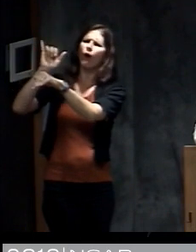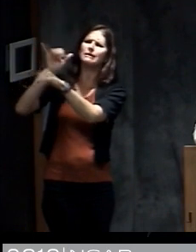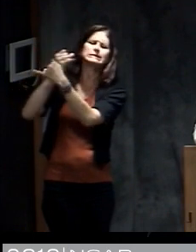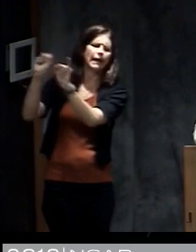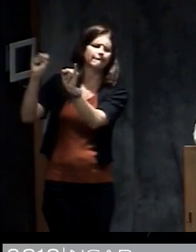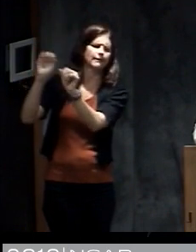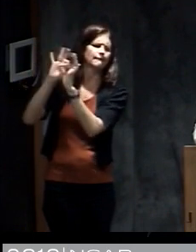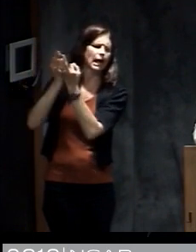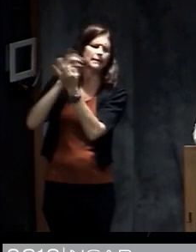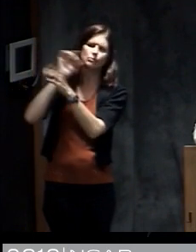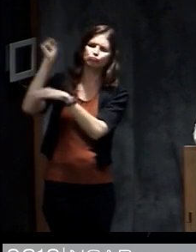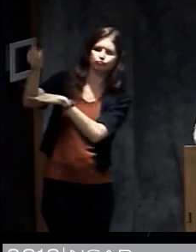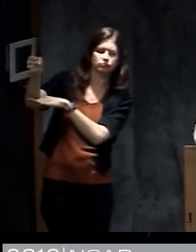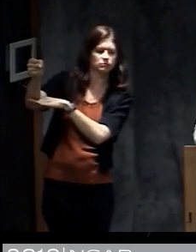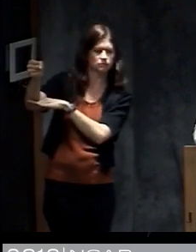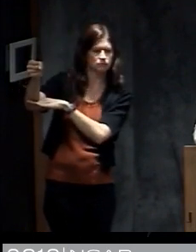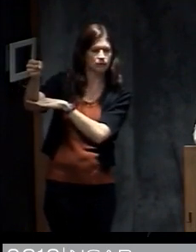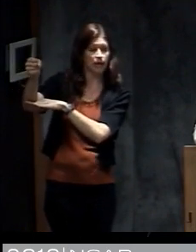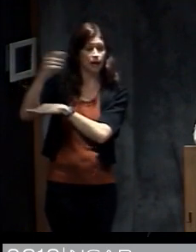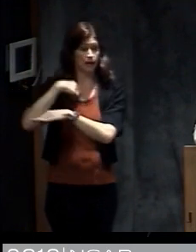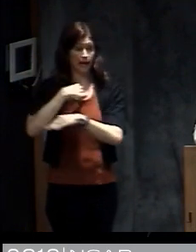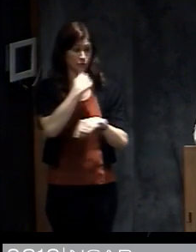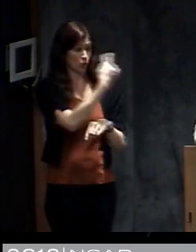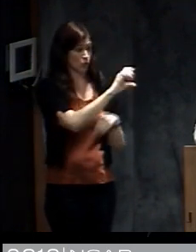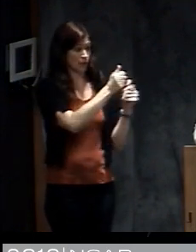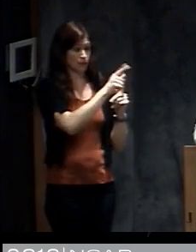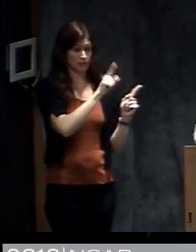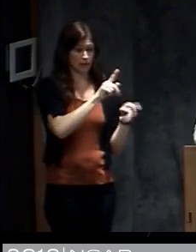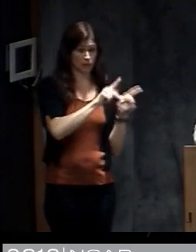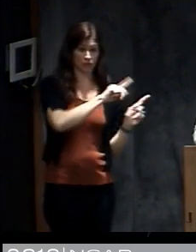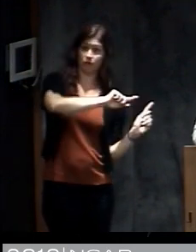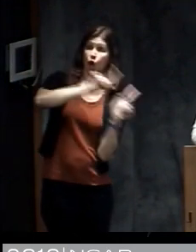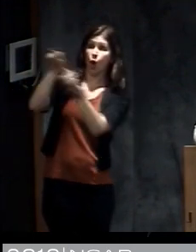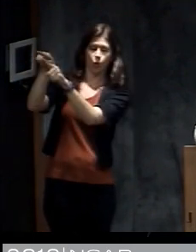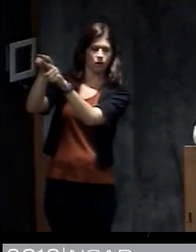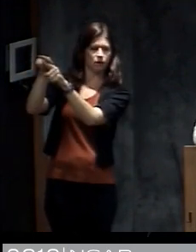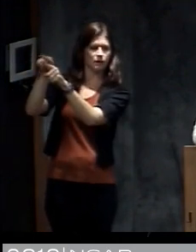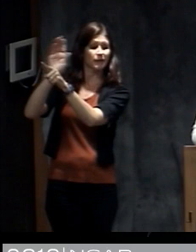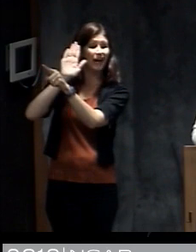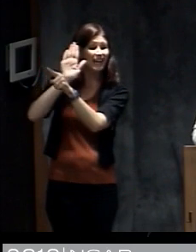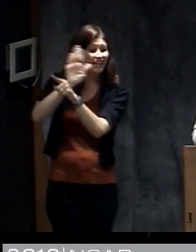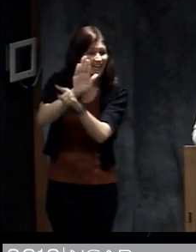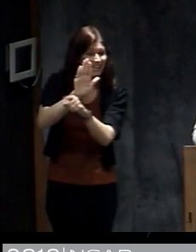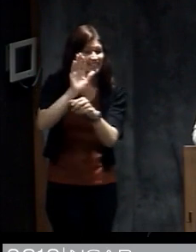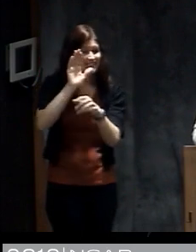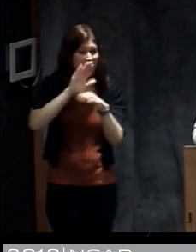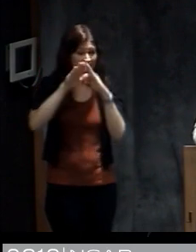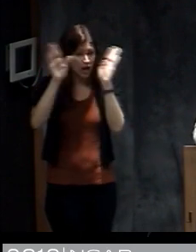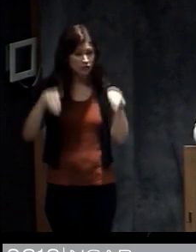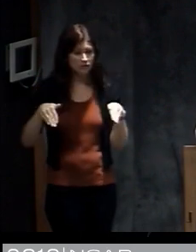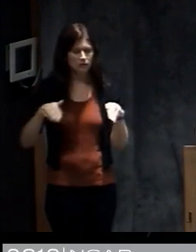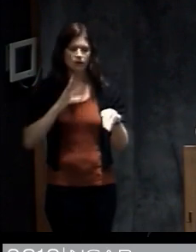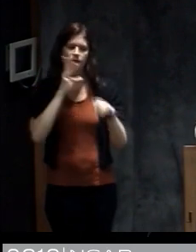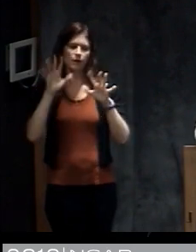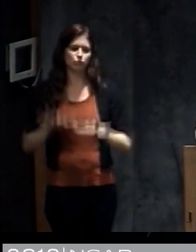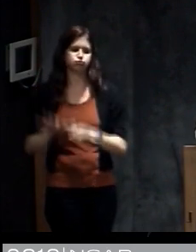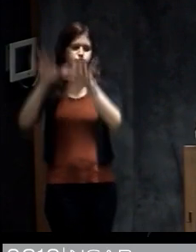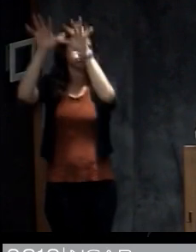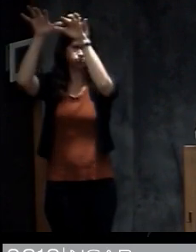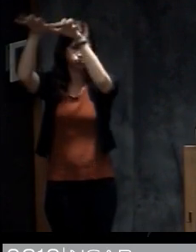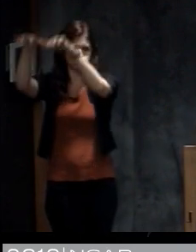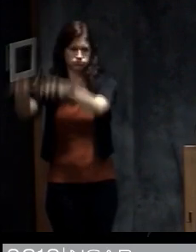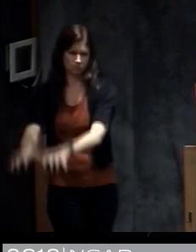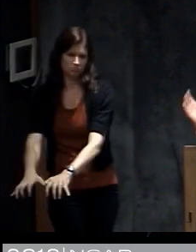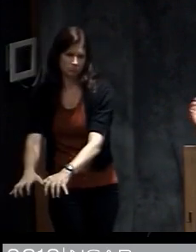his family there as well as told other people to shelter there. But what happened is his own house was overrun by water and he and his